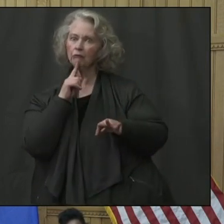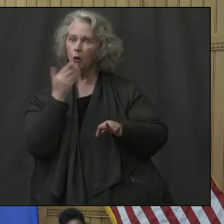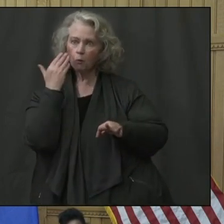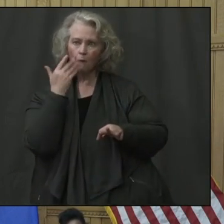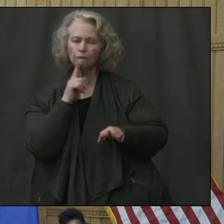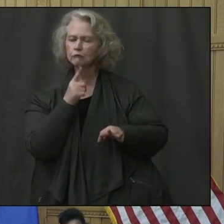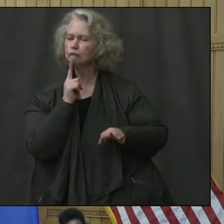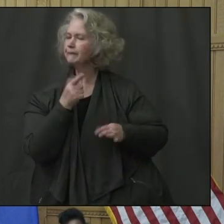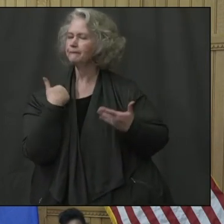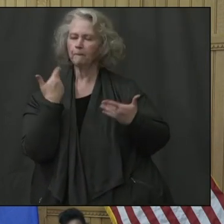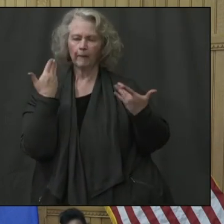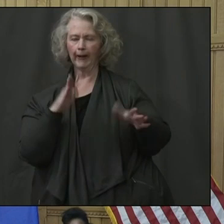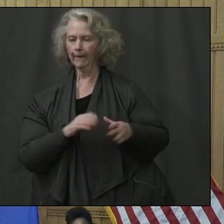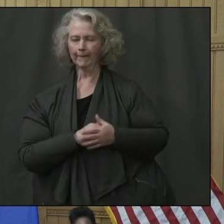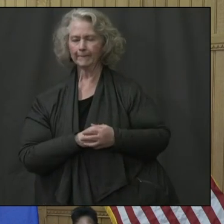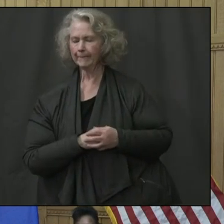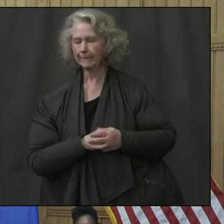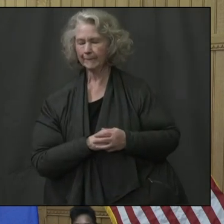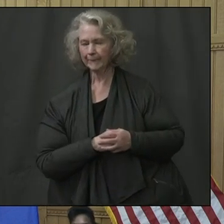share anything at this time.